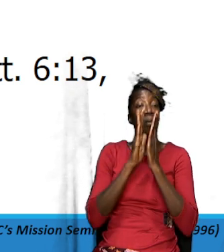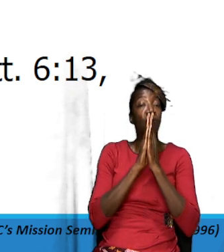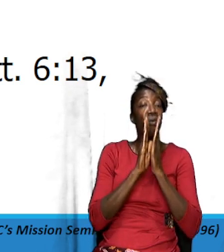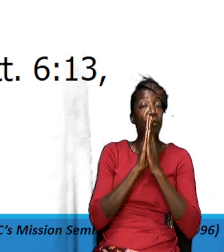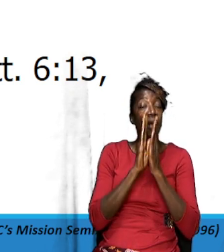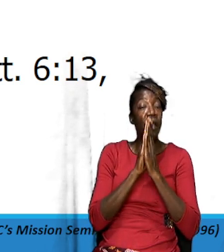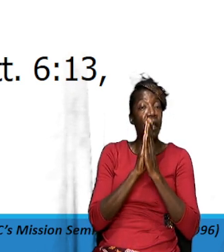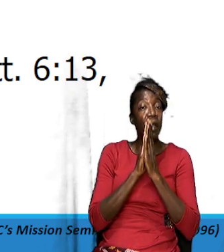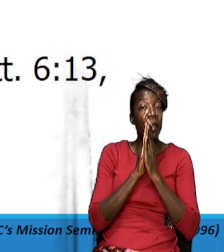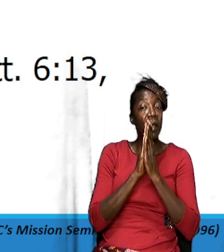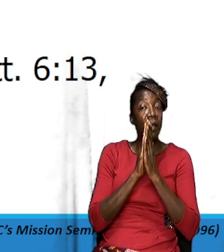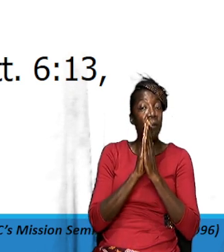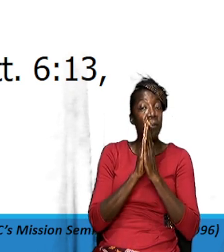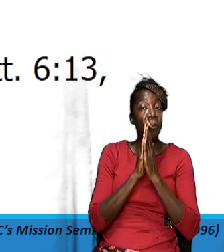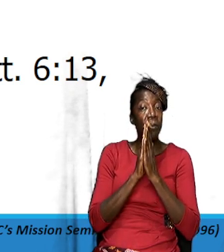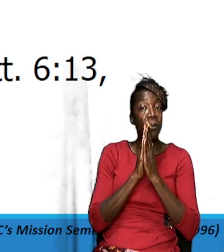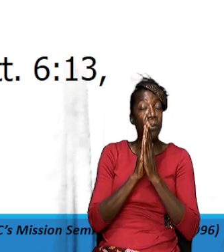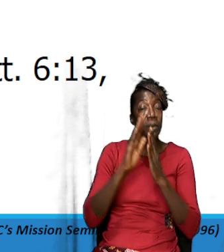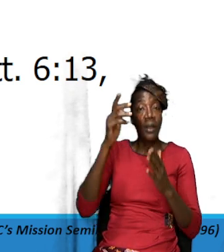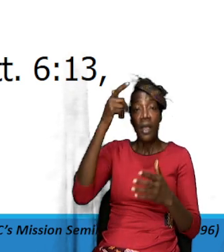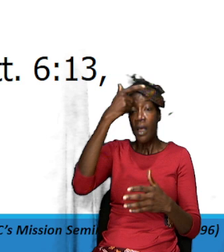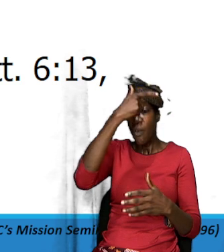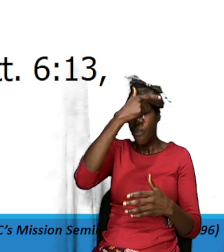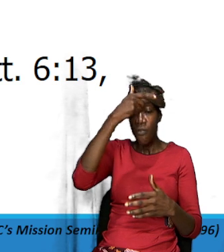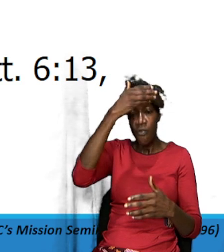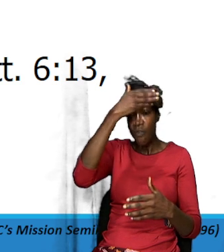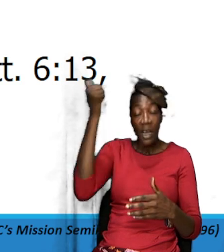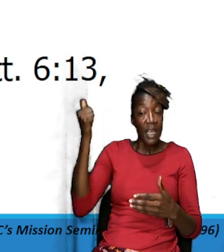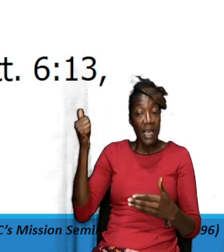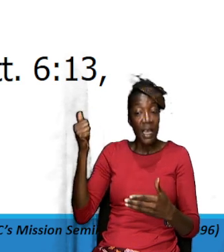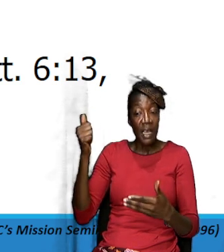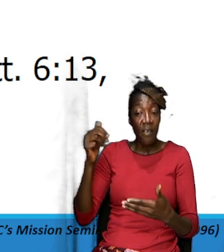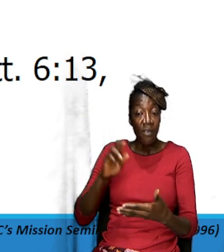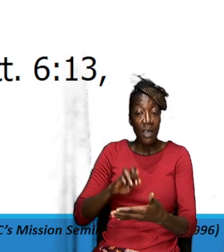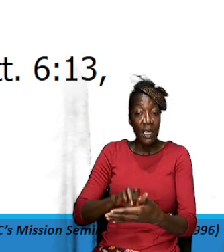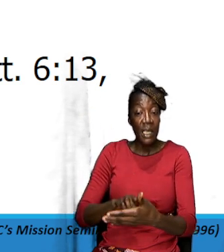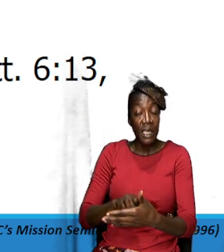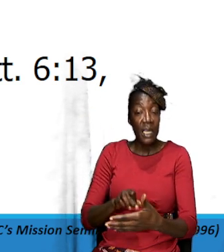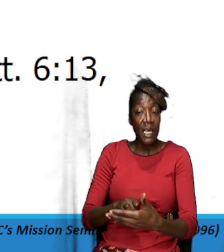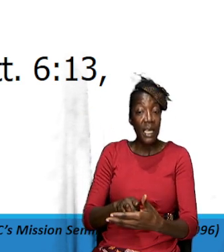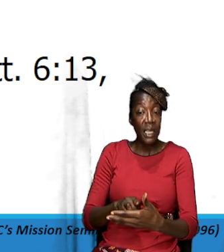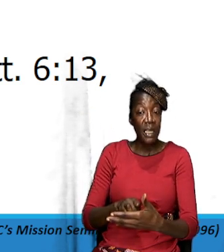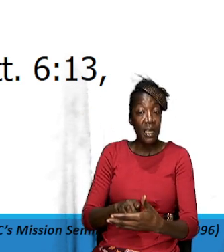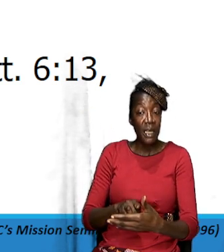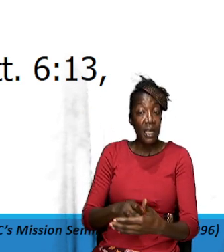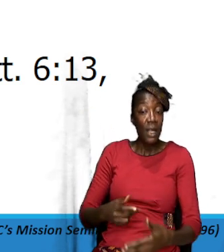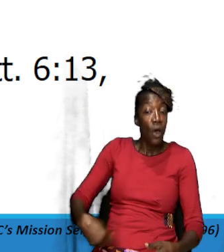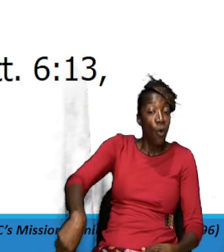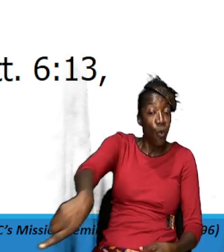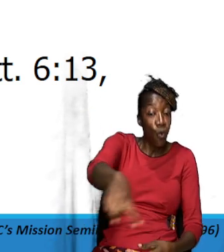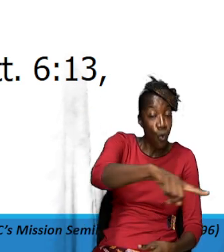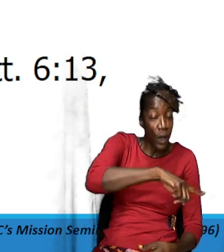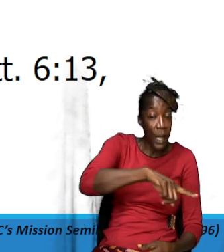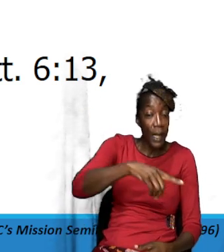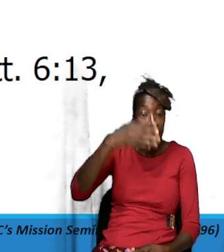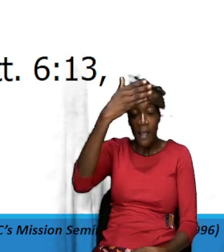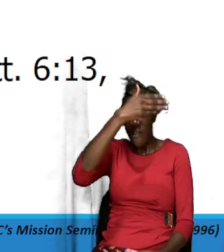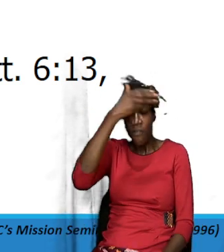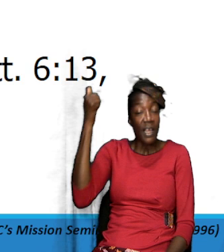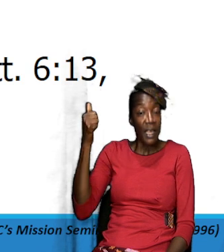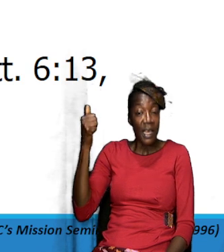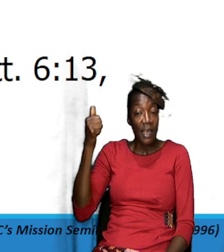forgive us this give us our debt as we forgive those as we forgive our